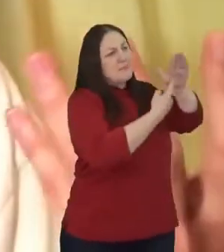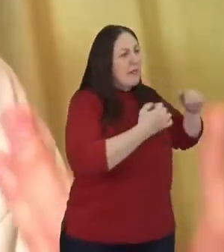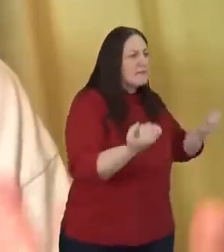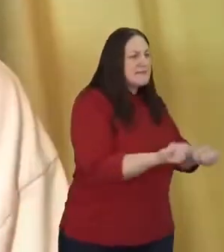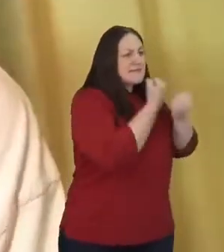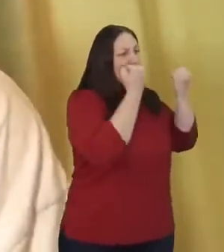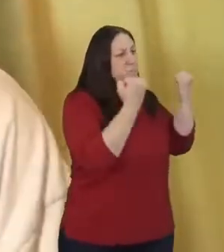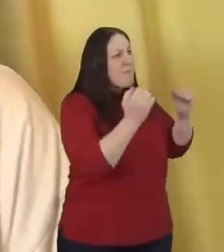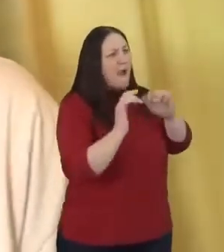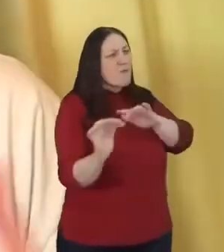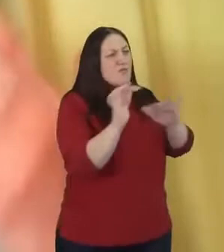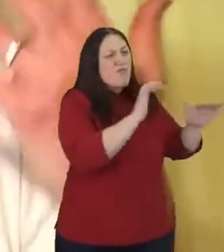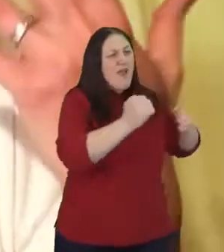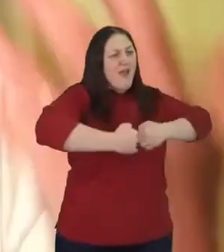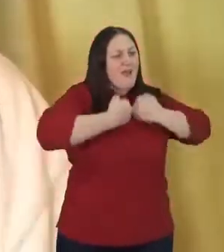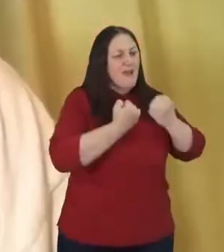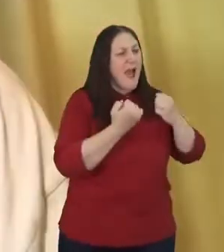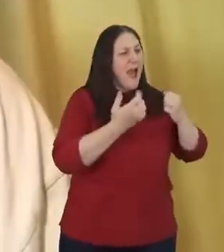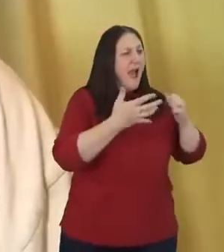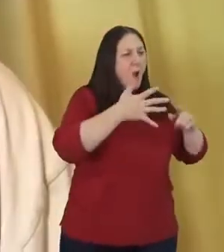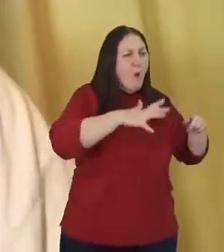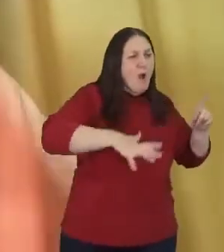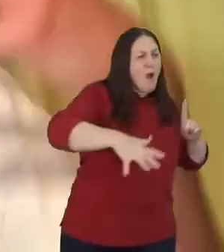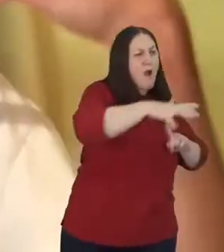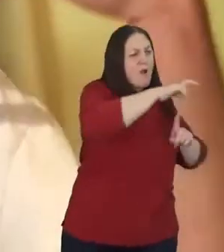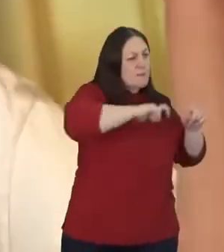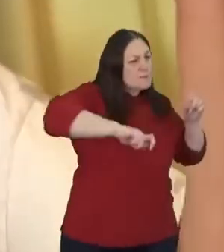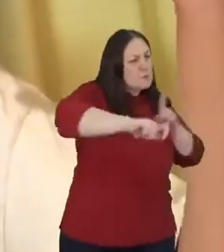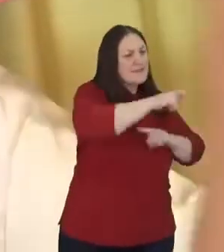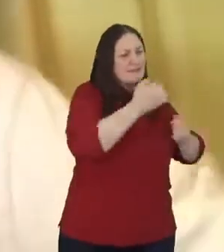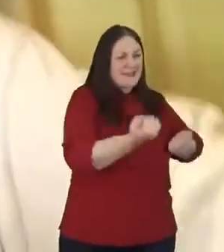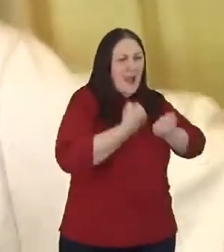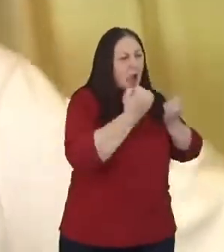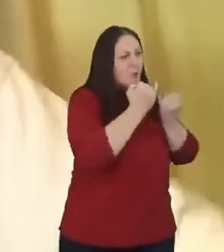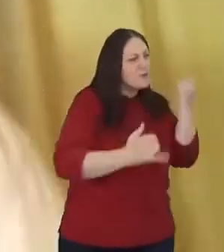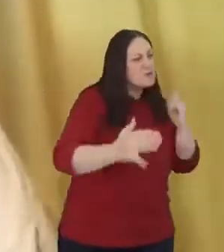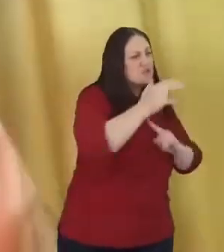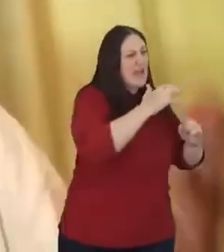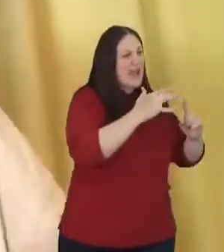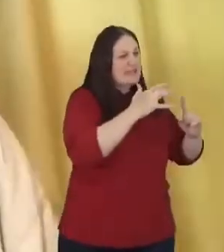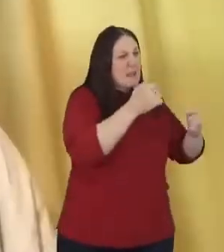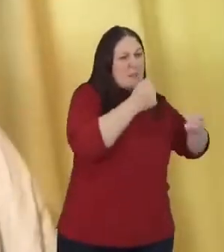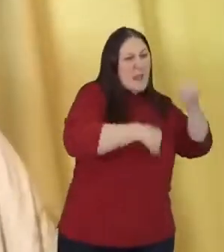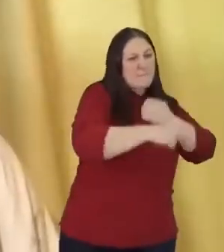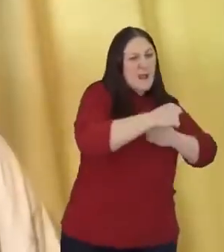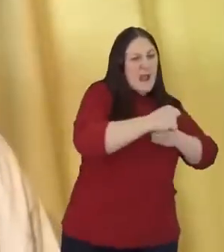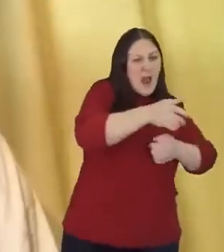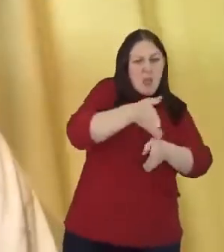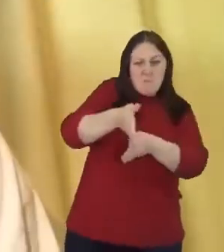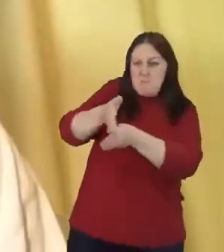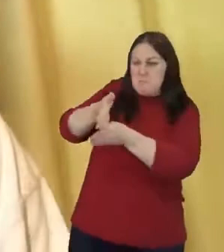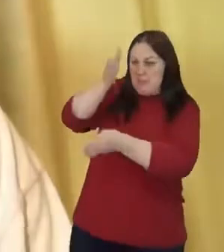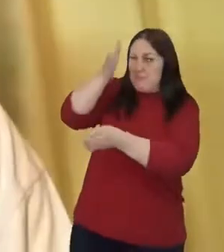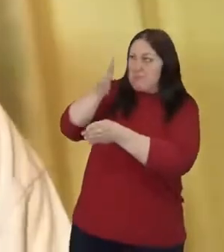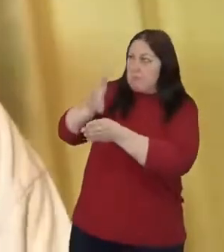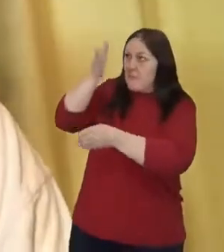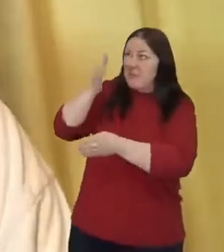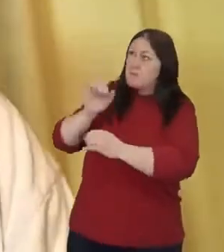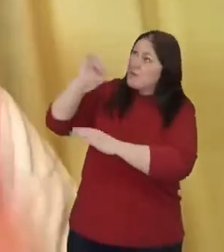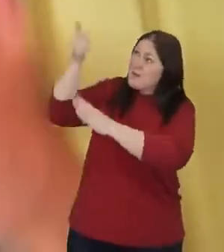our neighborhood, in our society that are obstacles to God's love and grace?